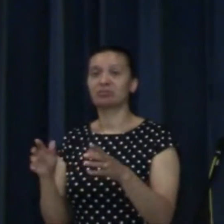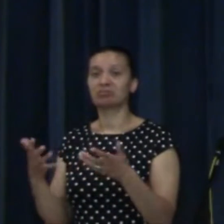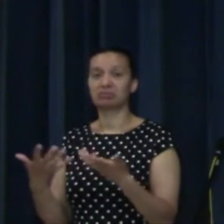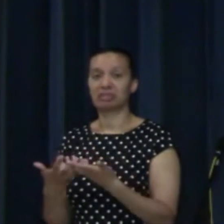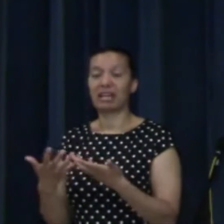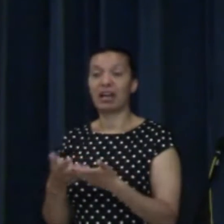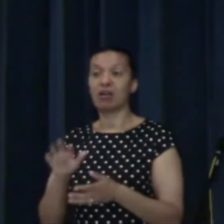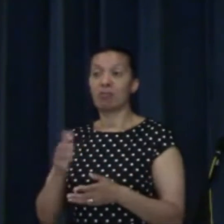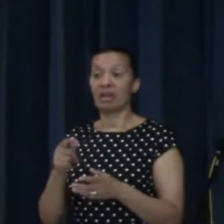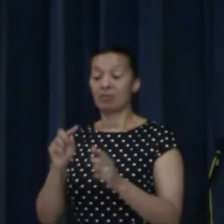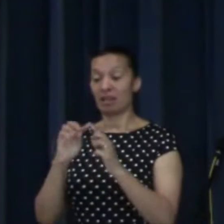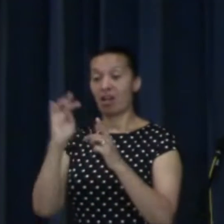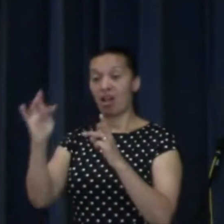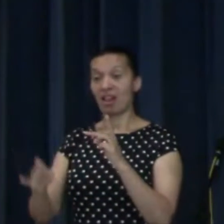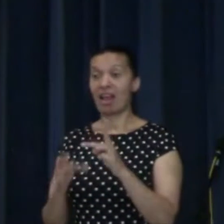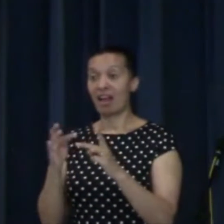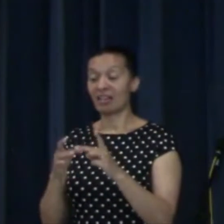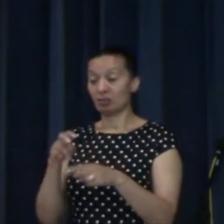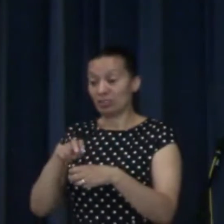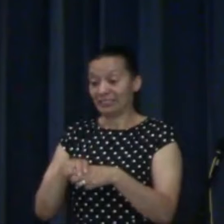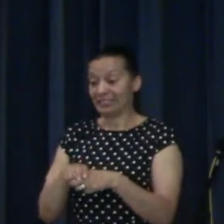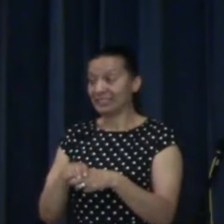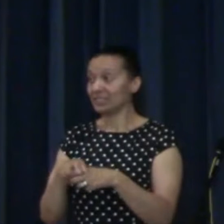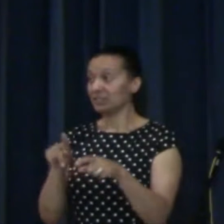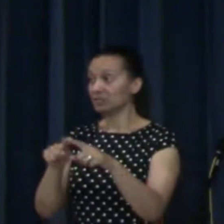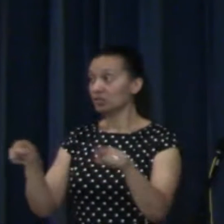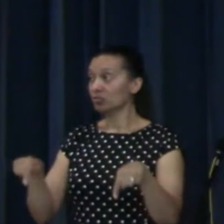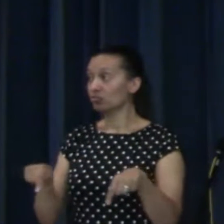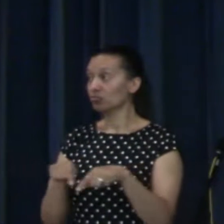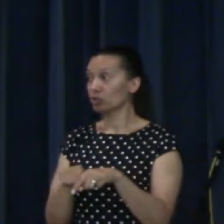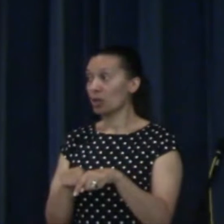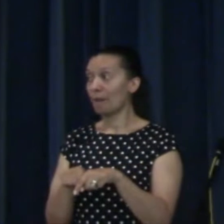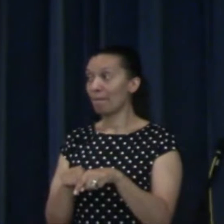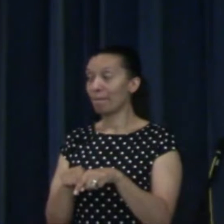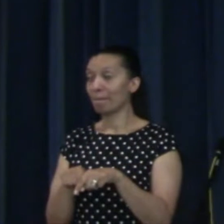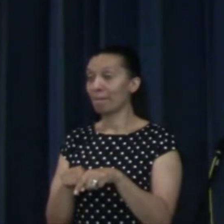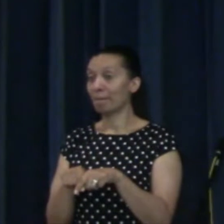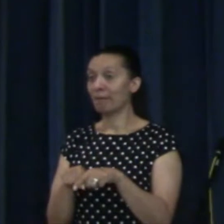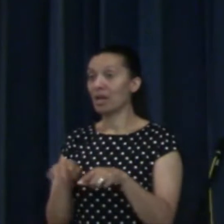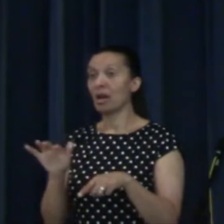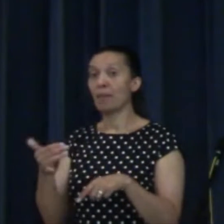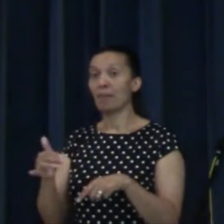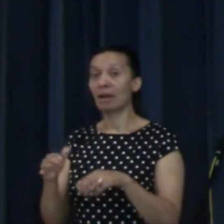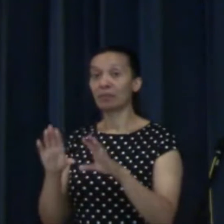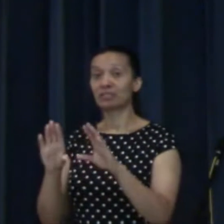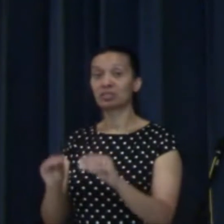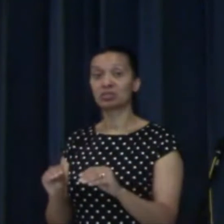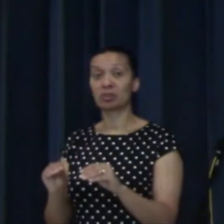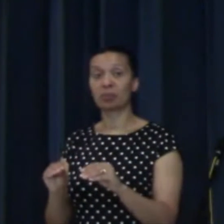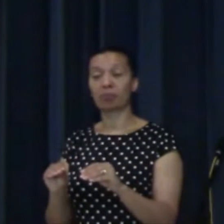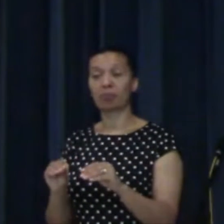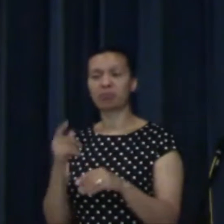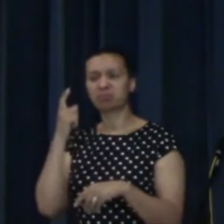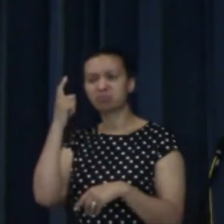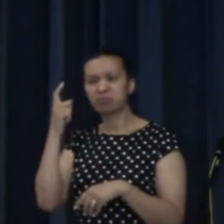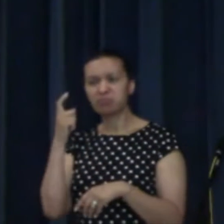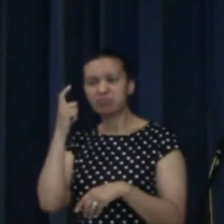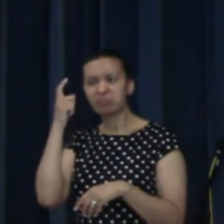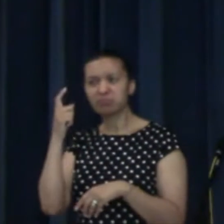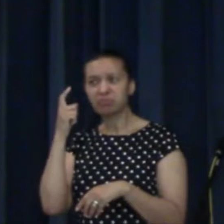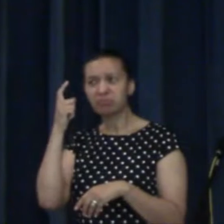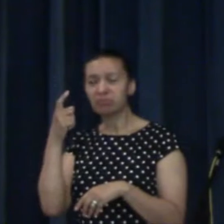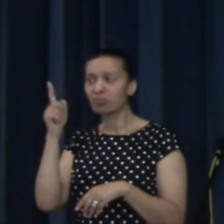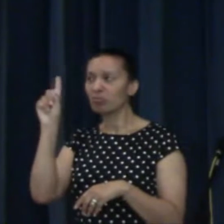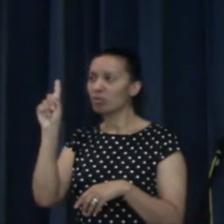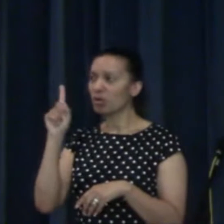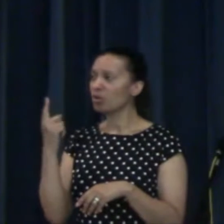Maybe you're watching online, maybe you're sitting here today saying you've never stopped to think about God.